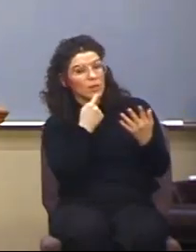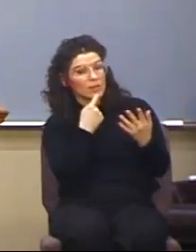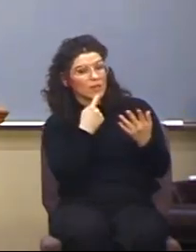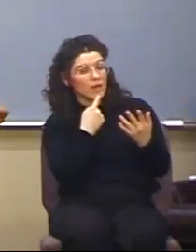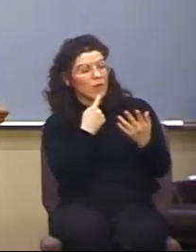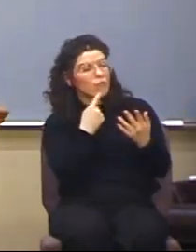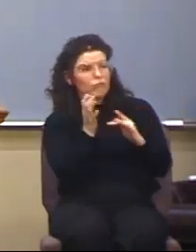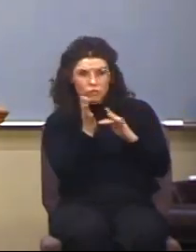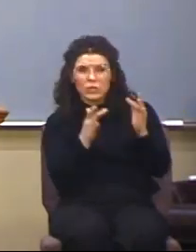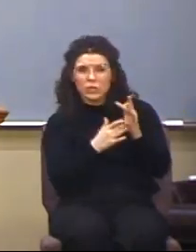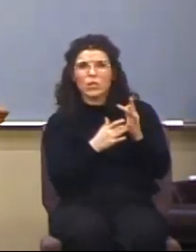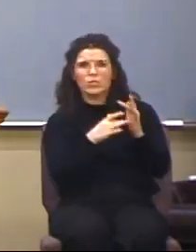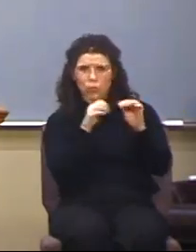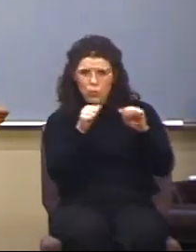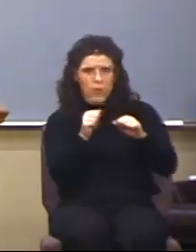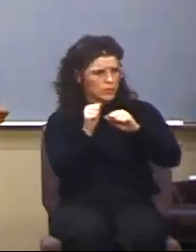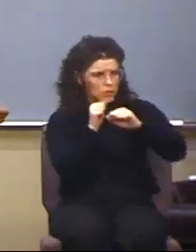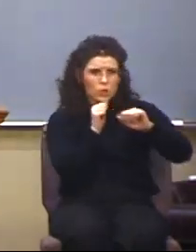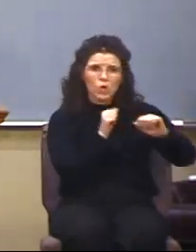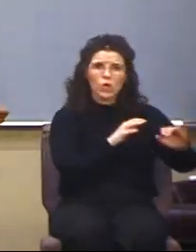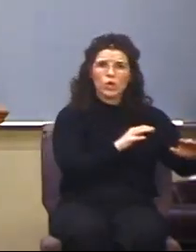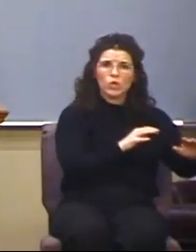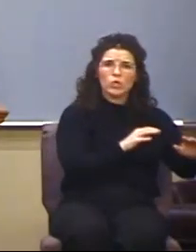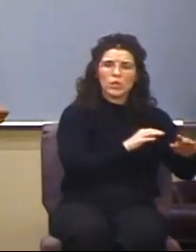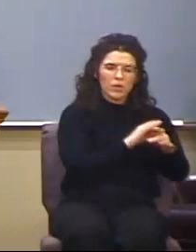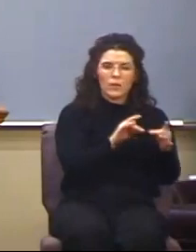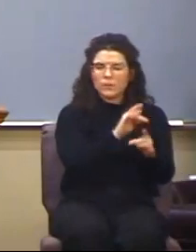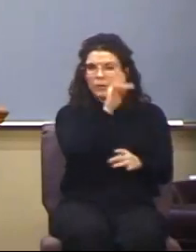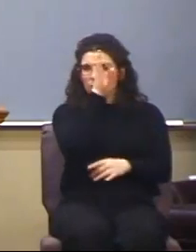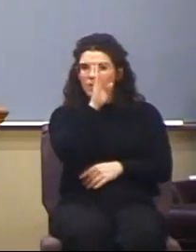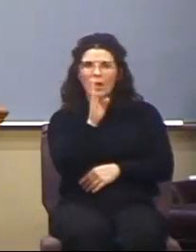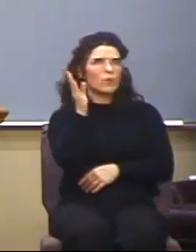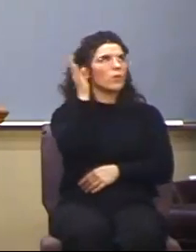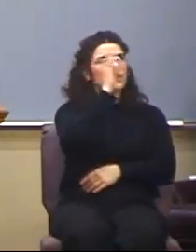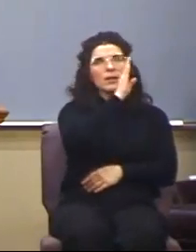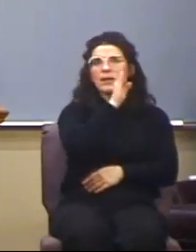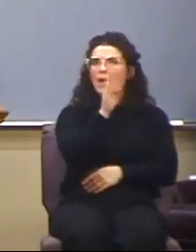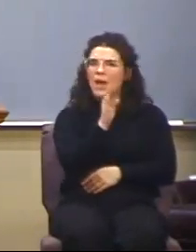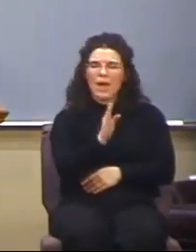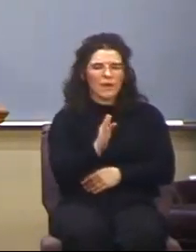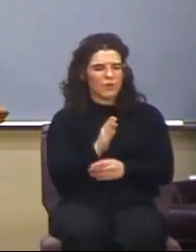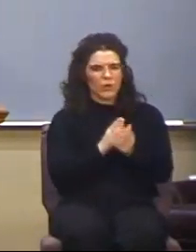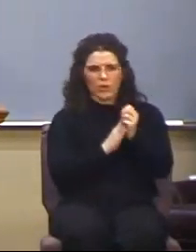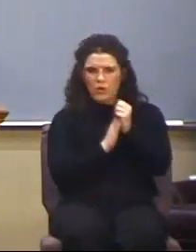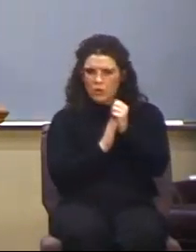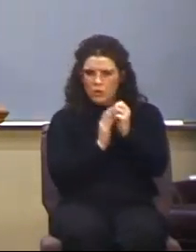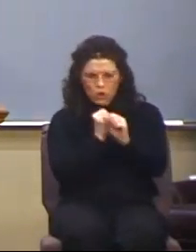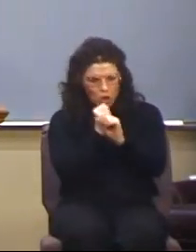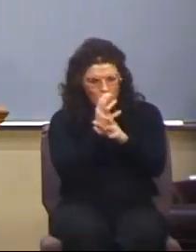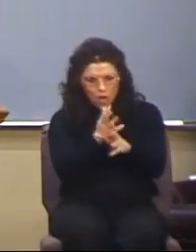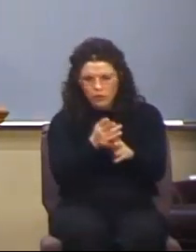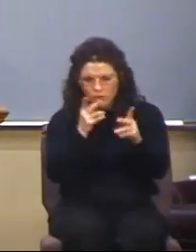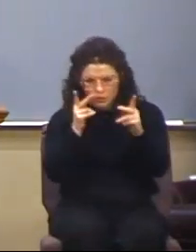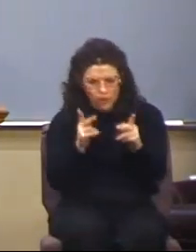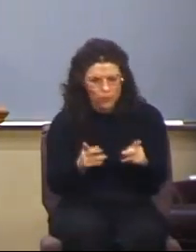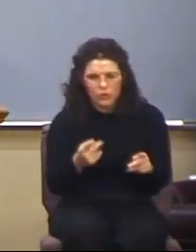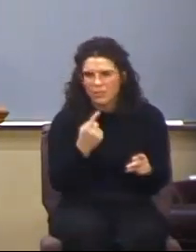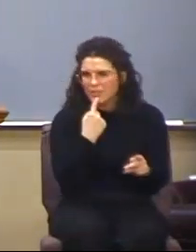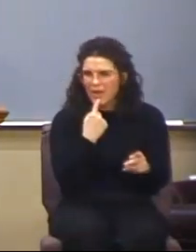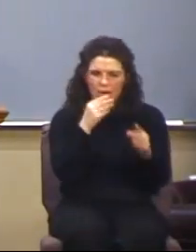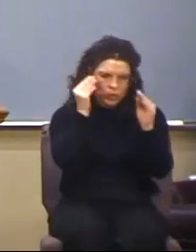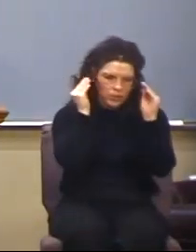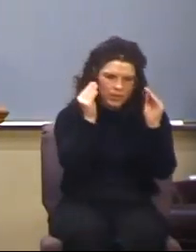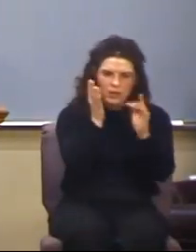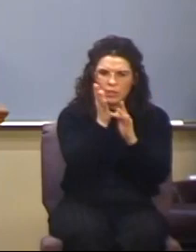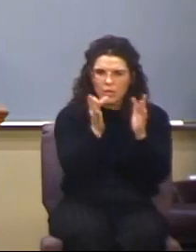made accursed. The Spirit of God would never lead someone to say or